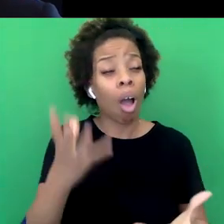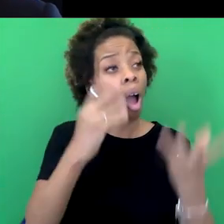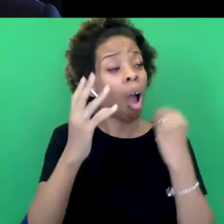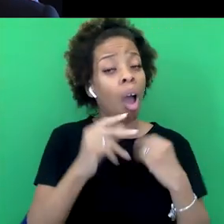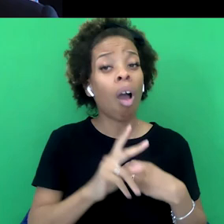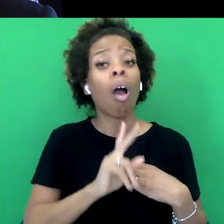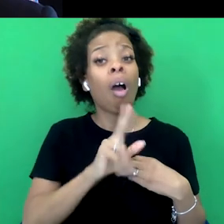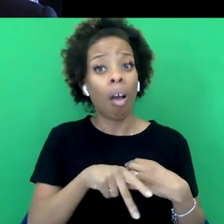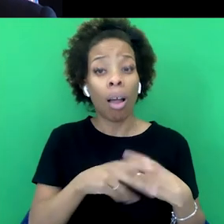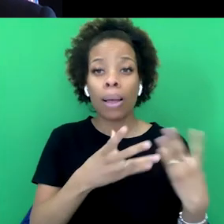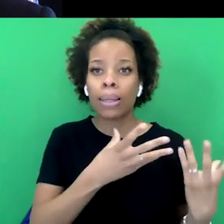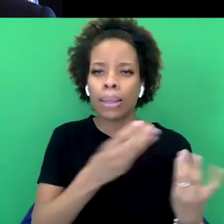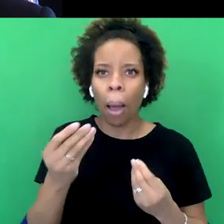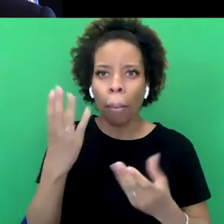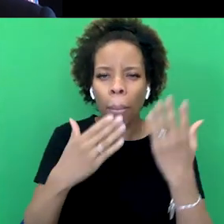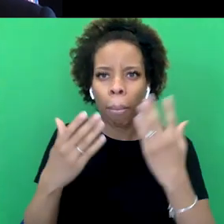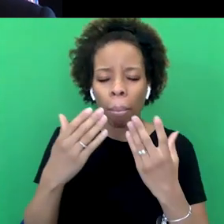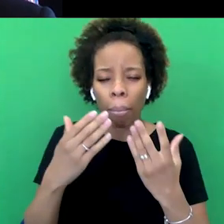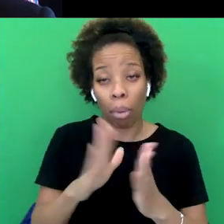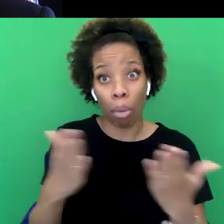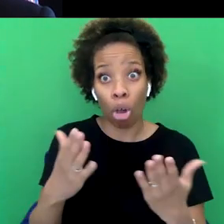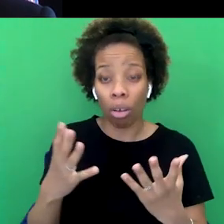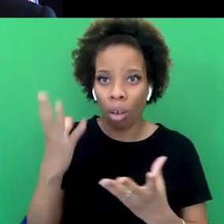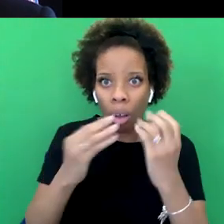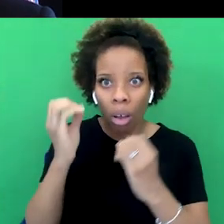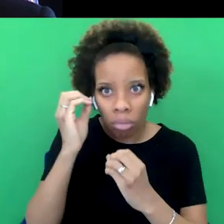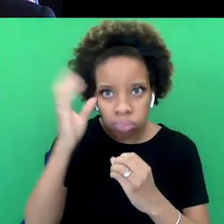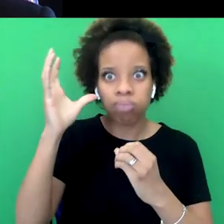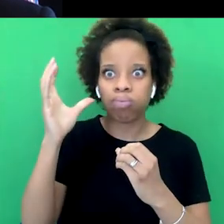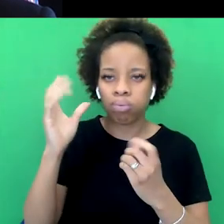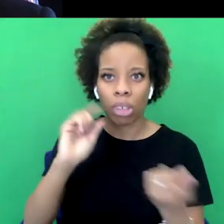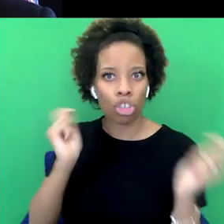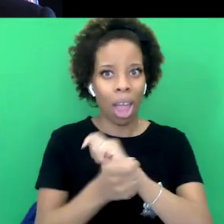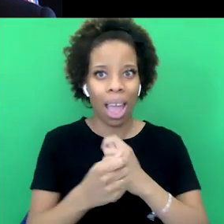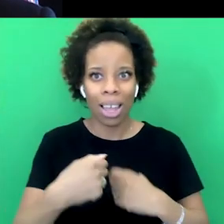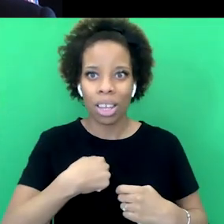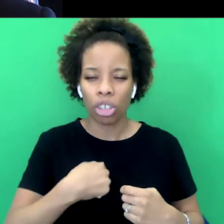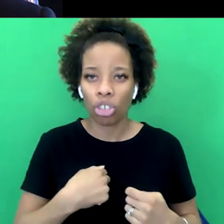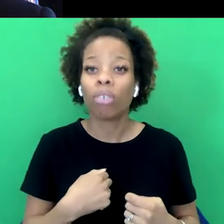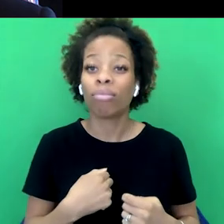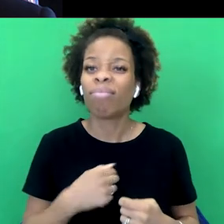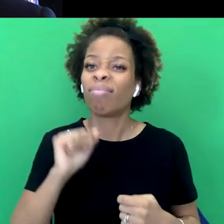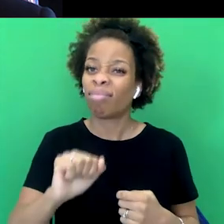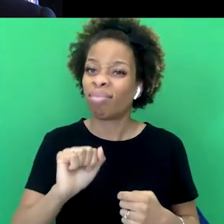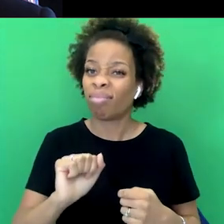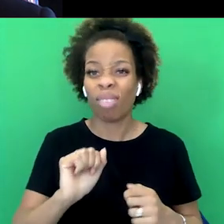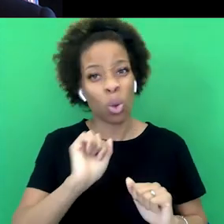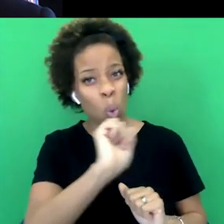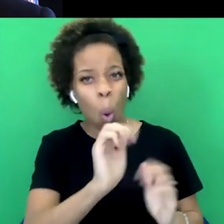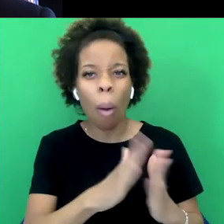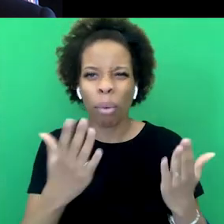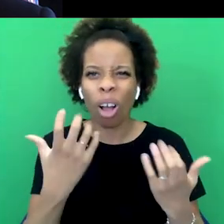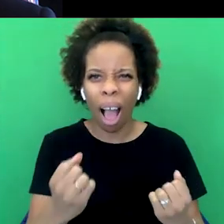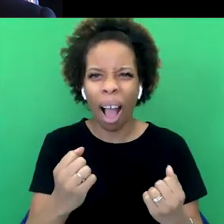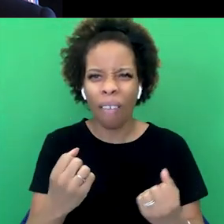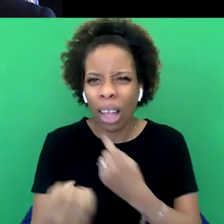interventions. And this book is a real intervention in how we talk about our history. And I look